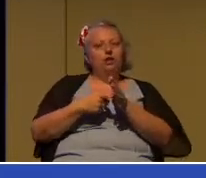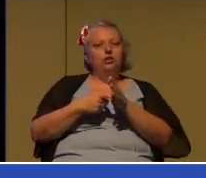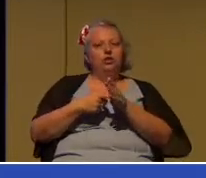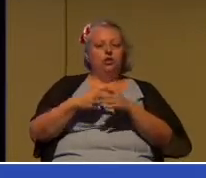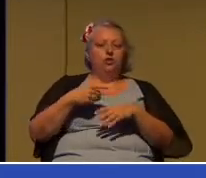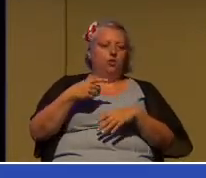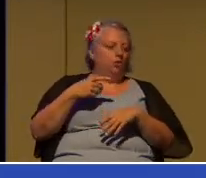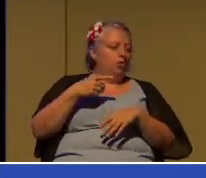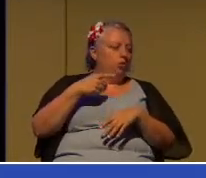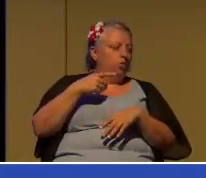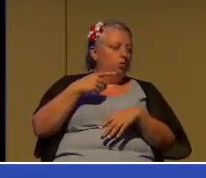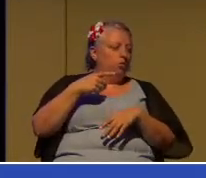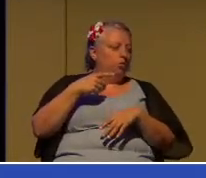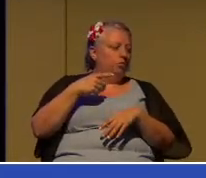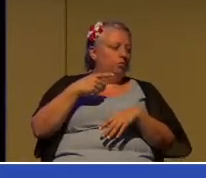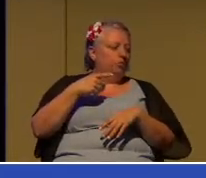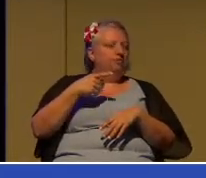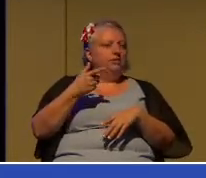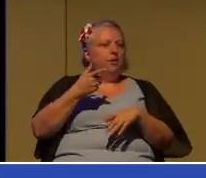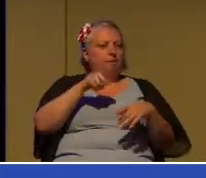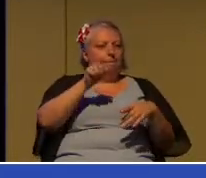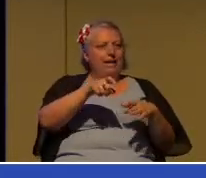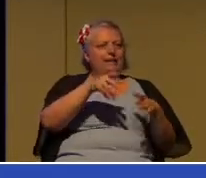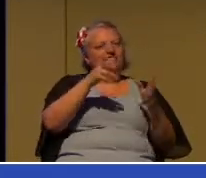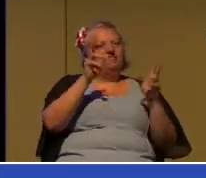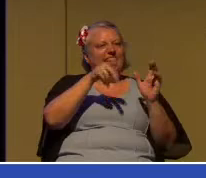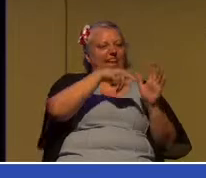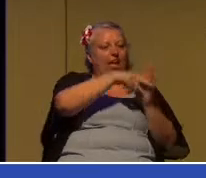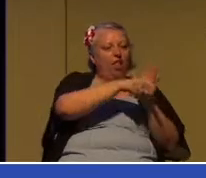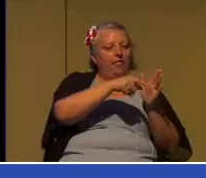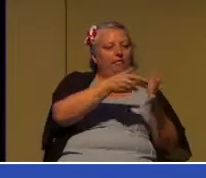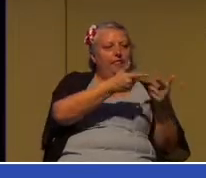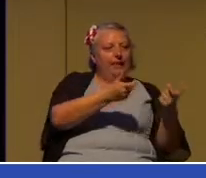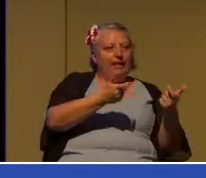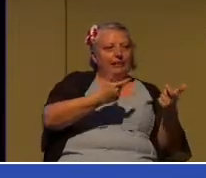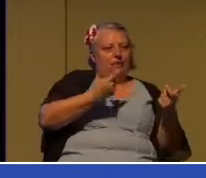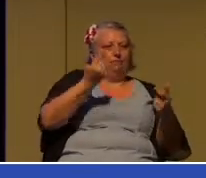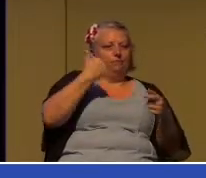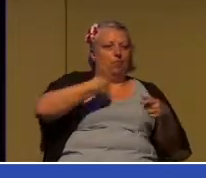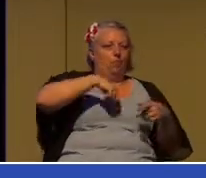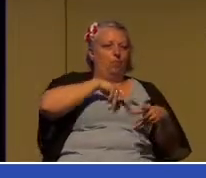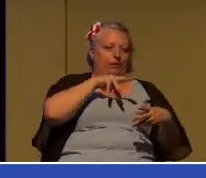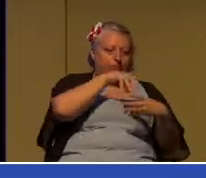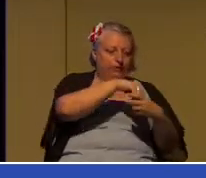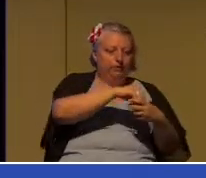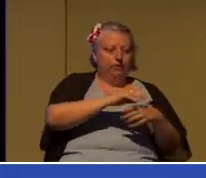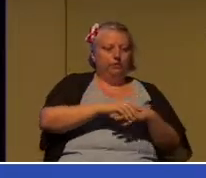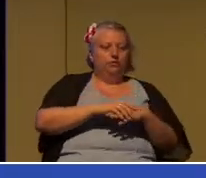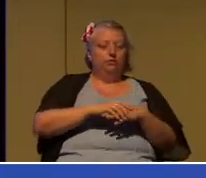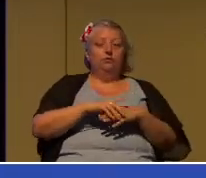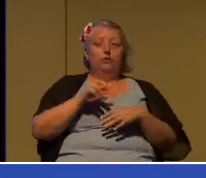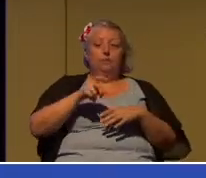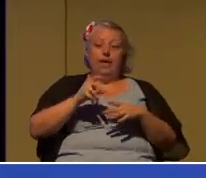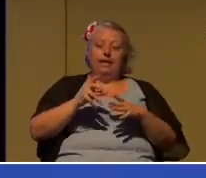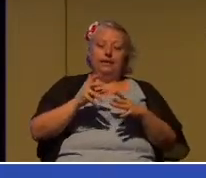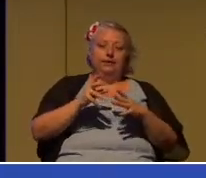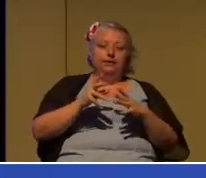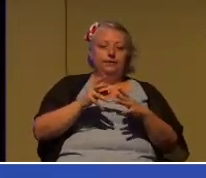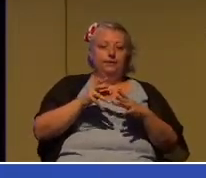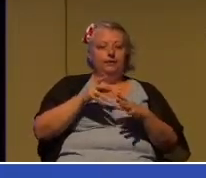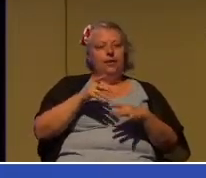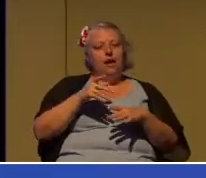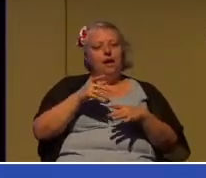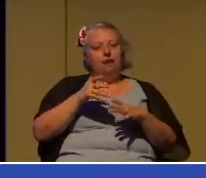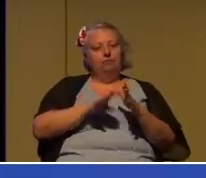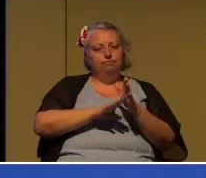we were once invested, uproot what we had previously nurtured, and tear down what we built for an